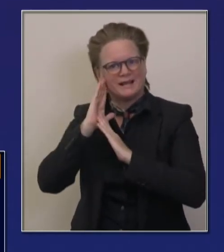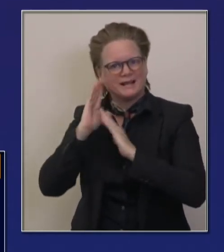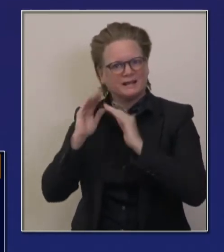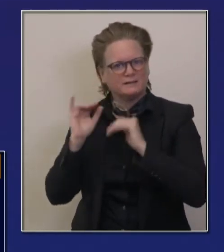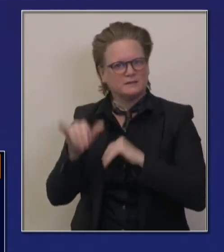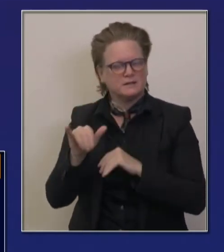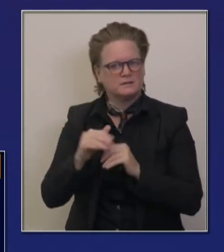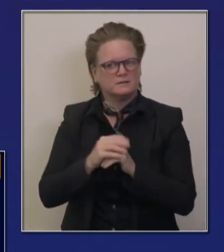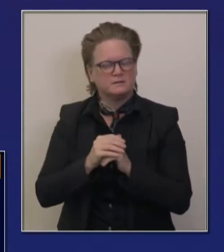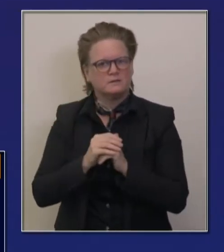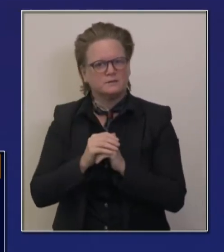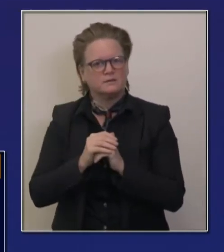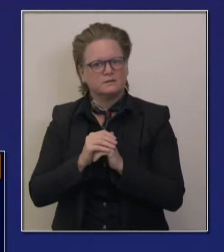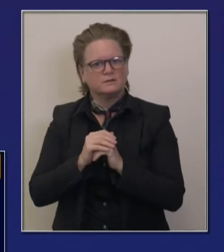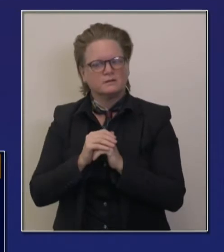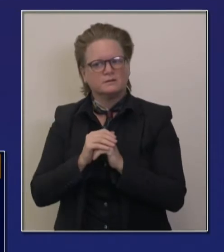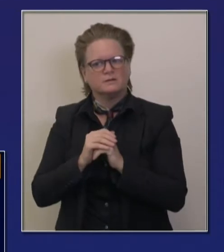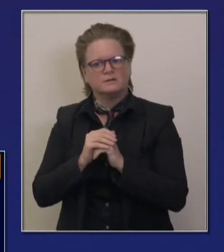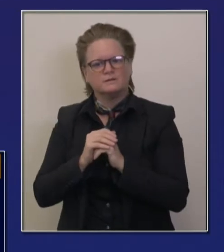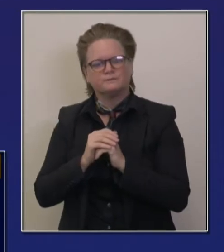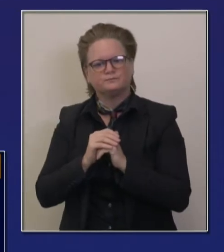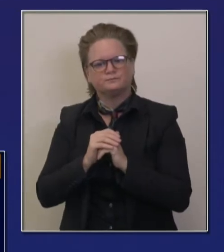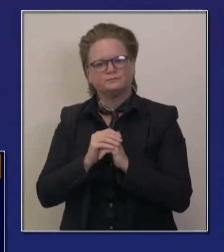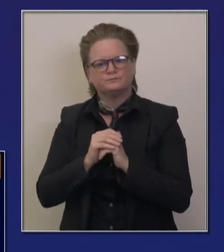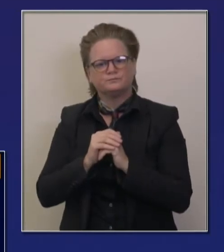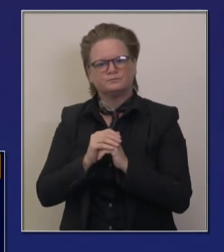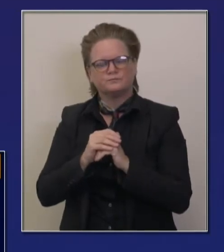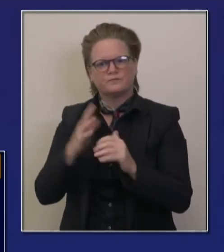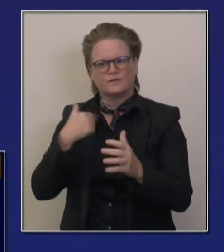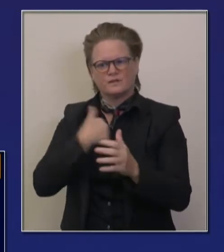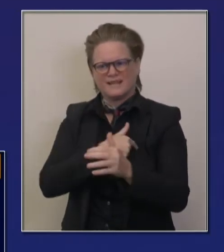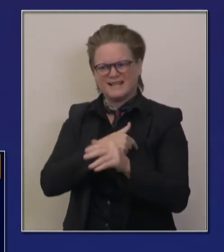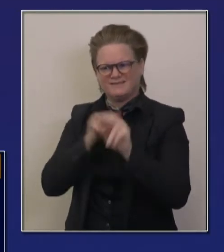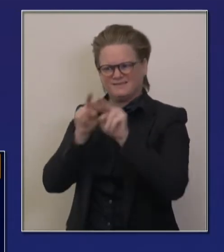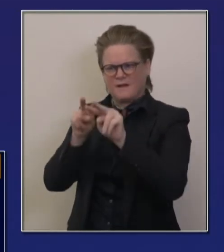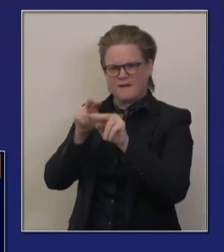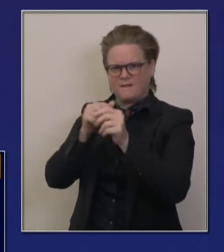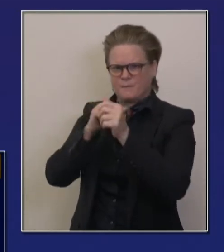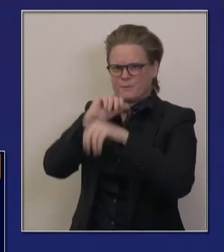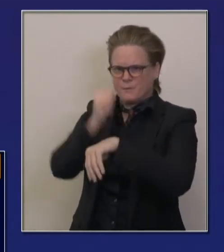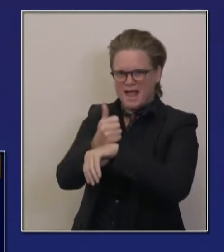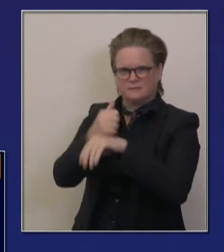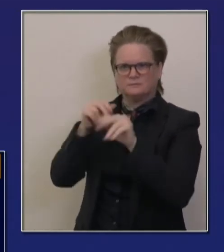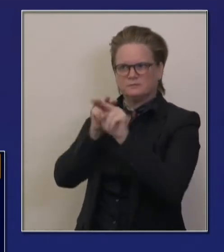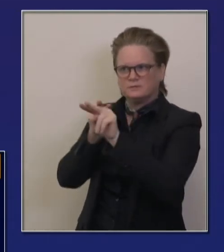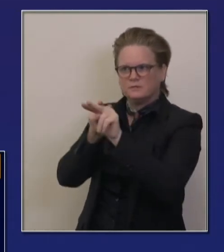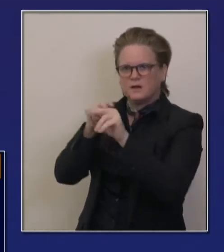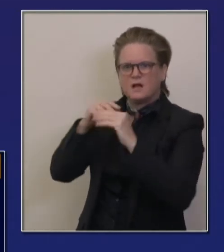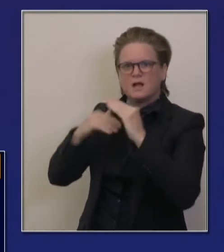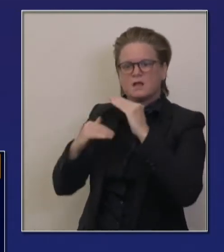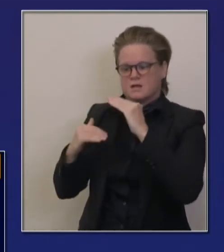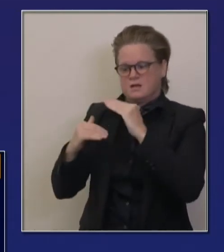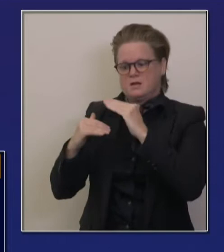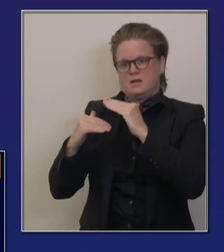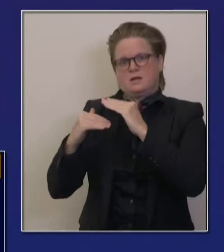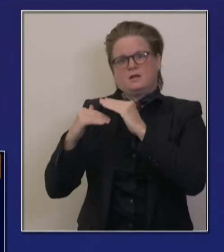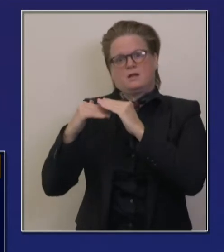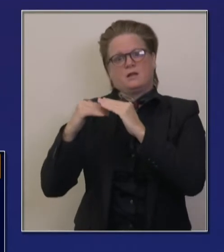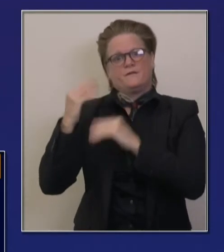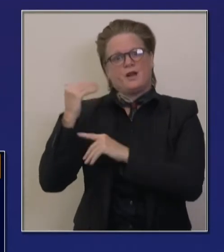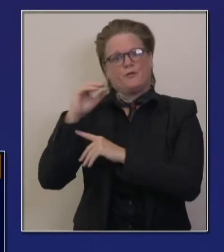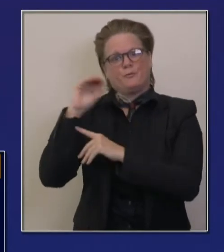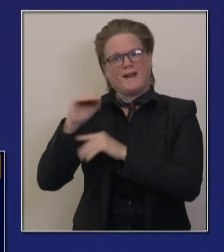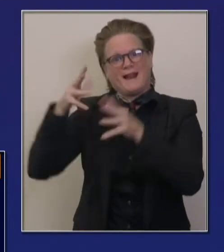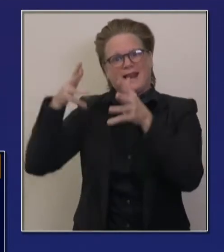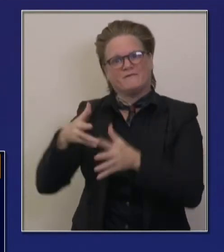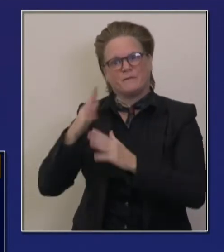optimism, um, a frame, uh, that we are not only being proactive, but we're also preparing. And I